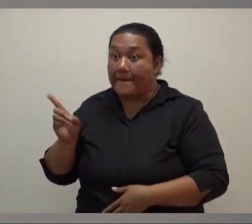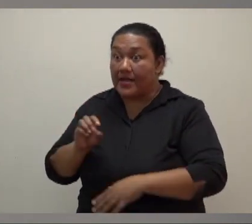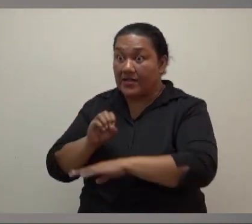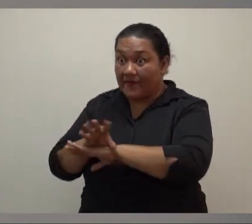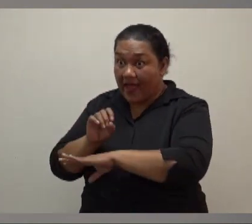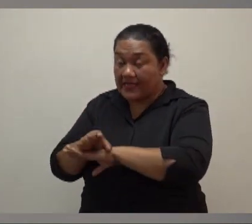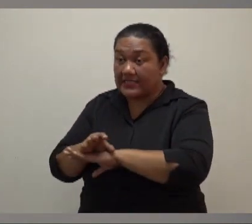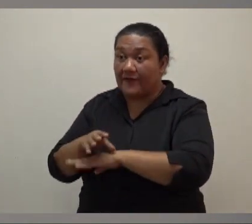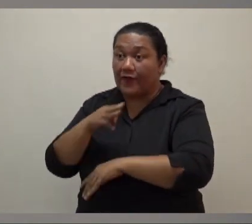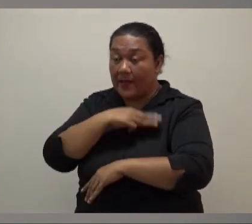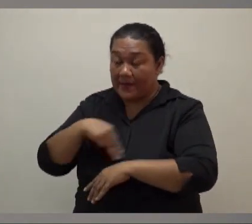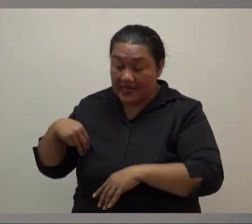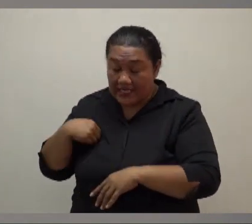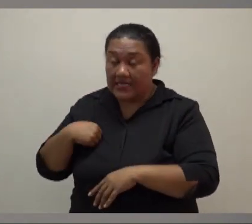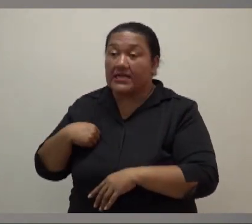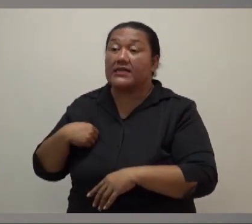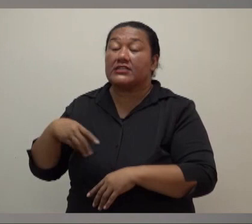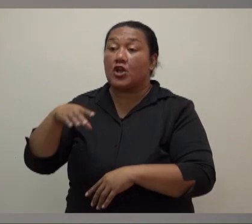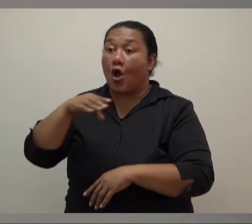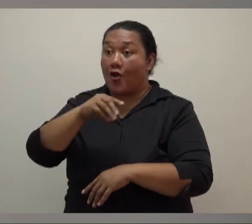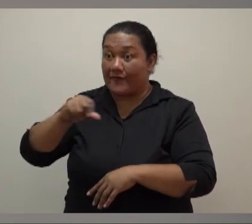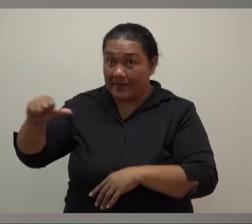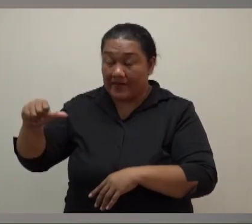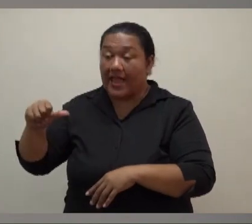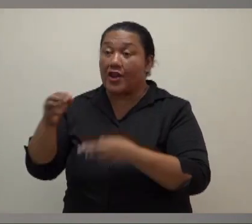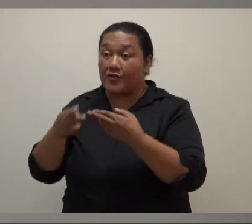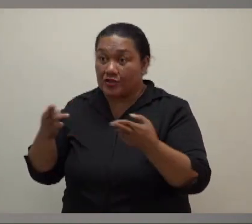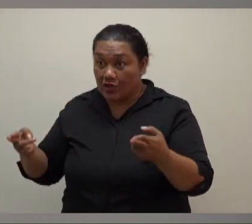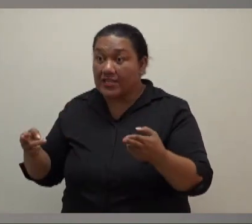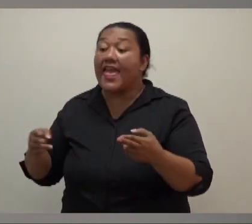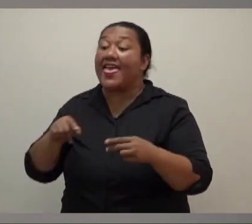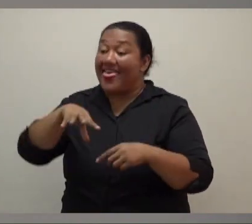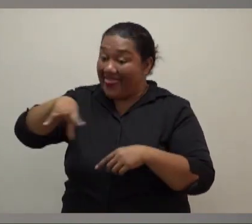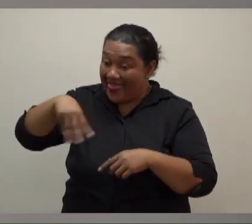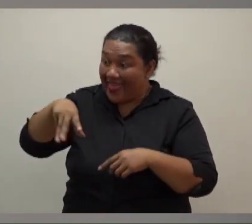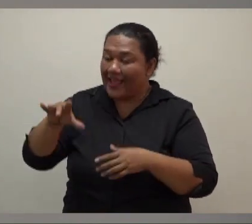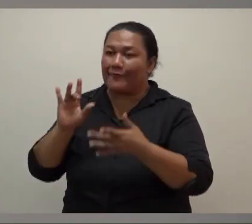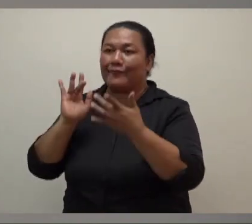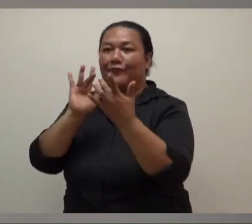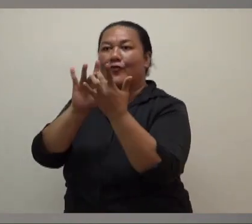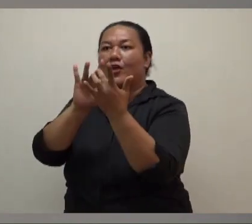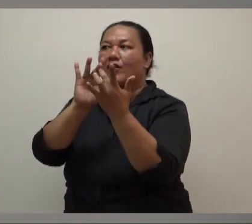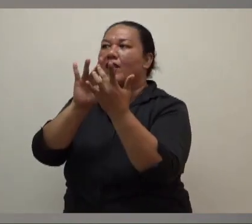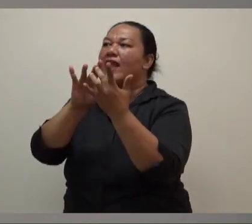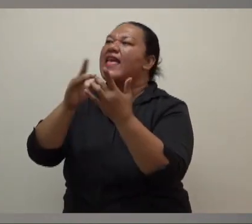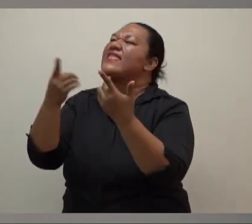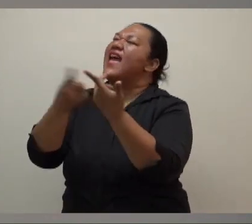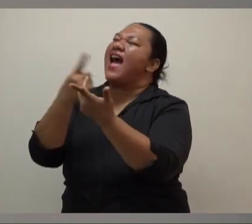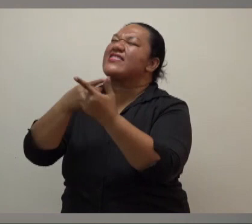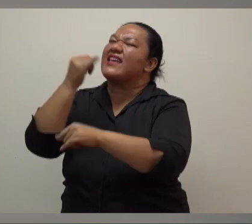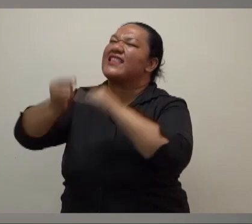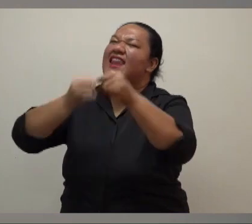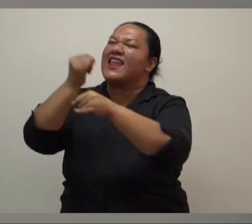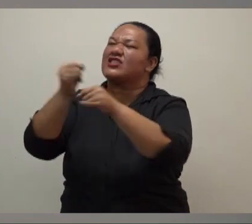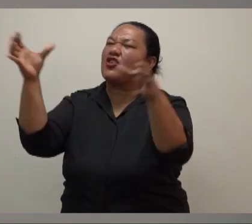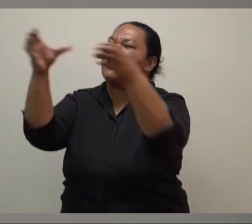sort of mineral resources. They are the ones with a close contact with the Wellington and various other international agencies to do